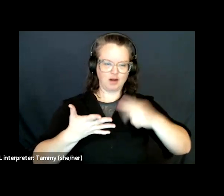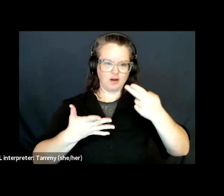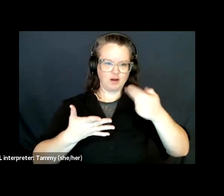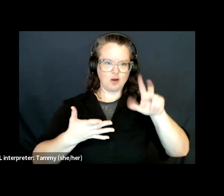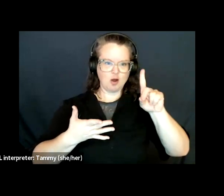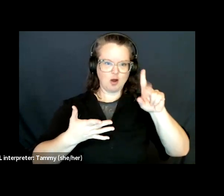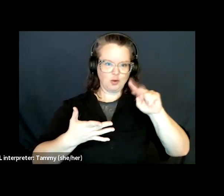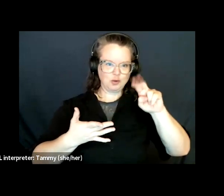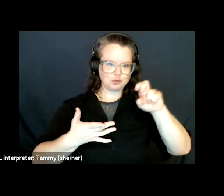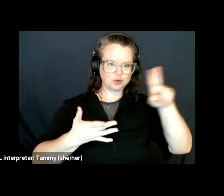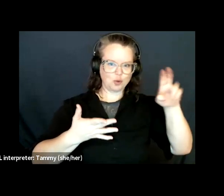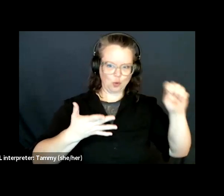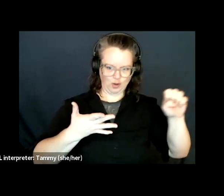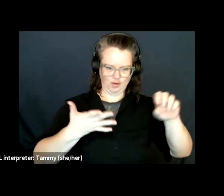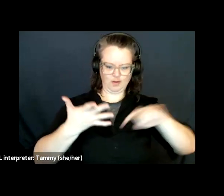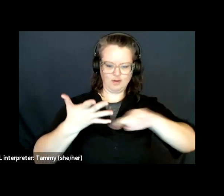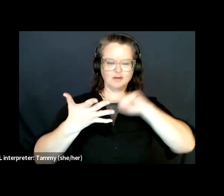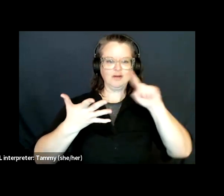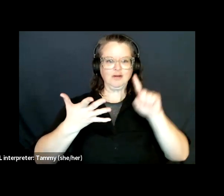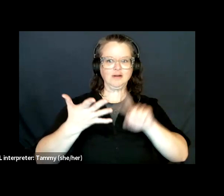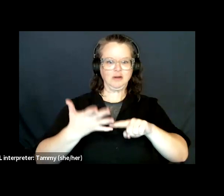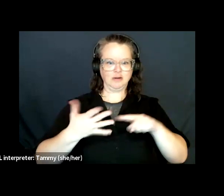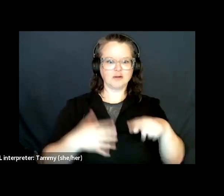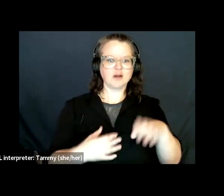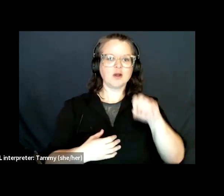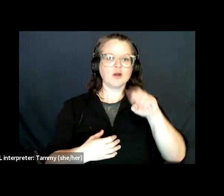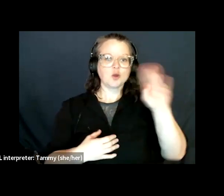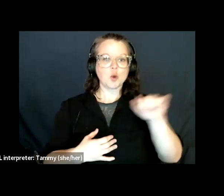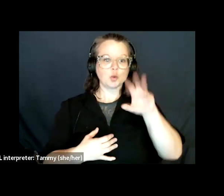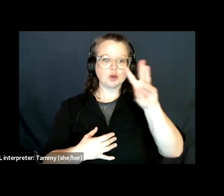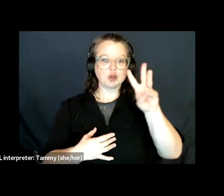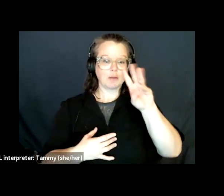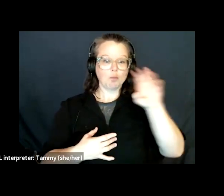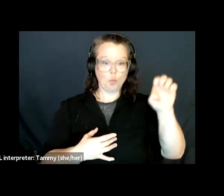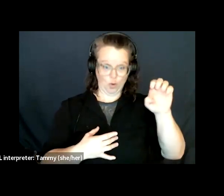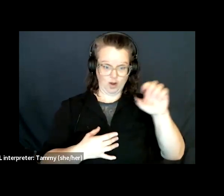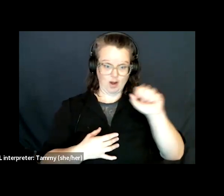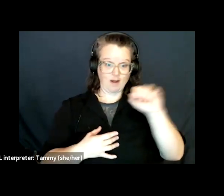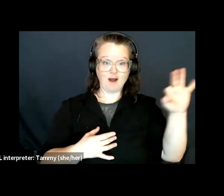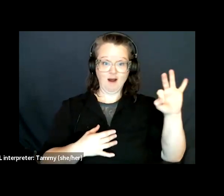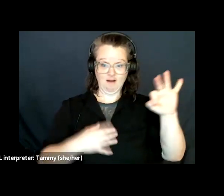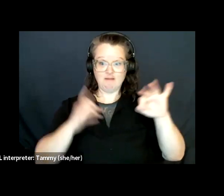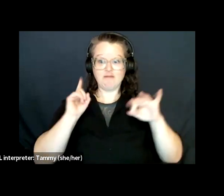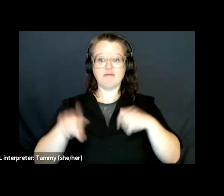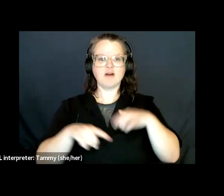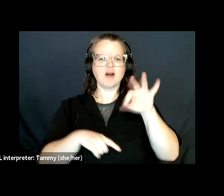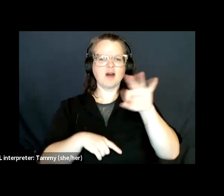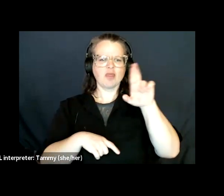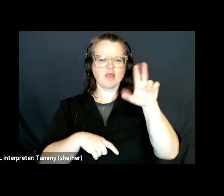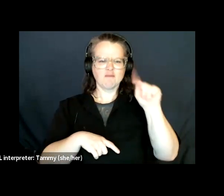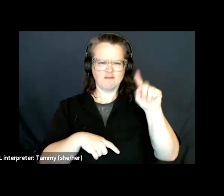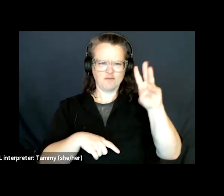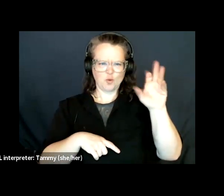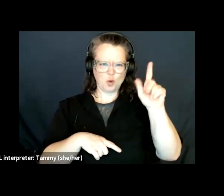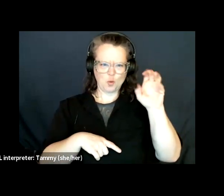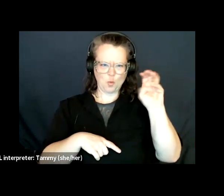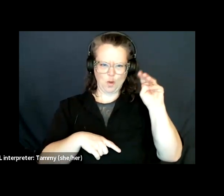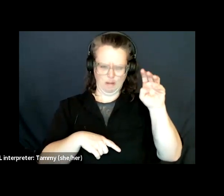Ojibwe of Fort William First Nation, the Three Fires Confederacy